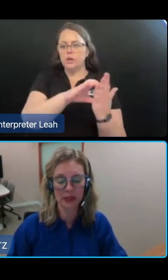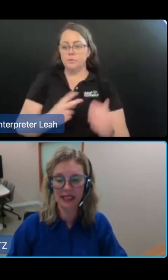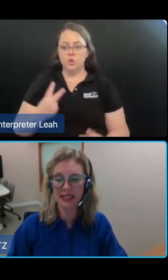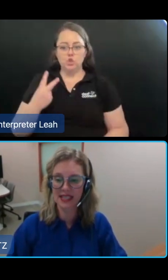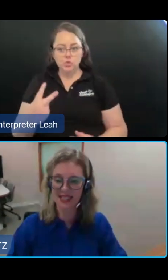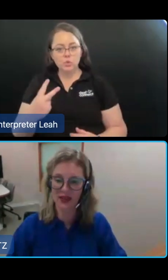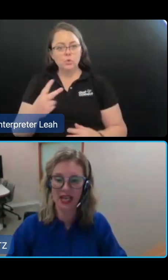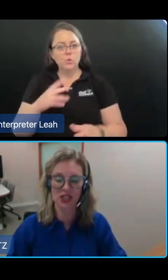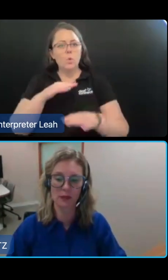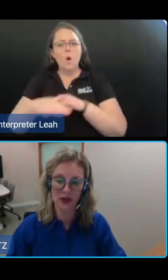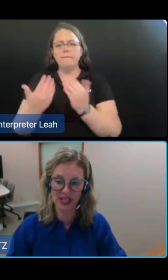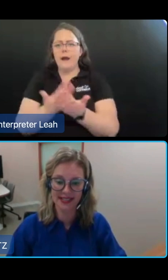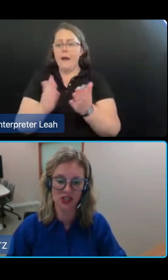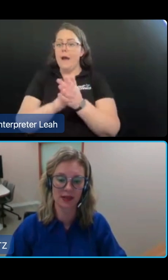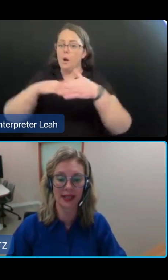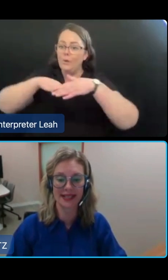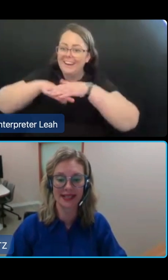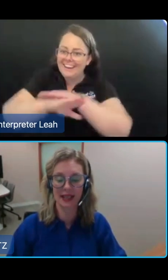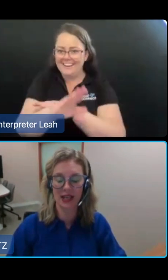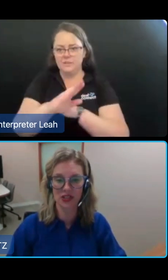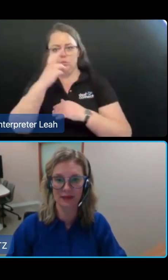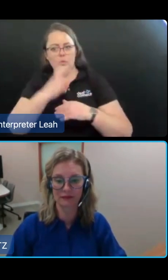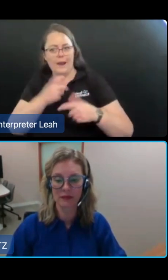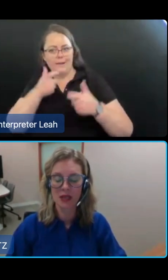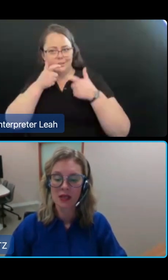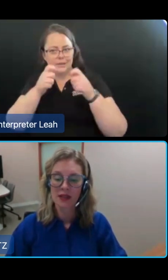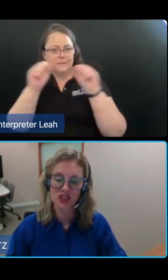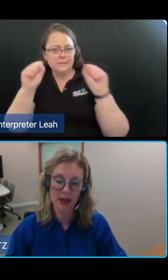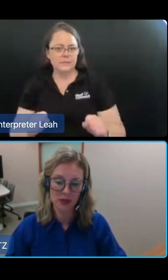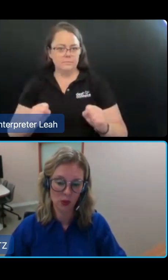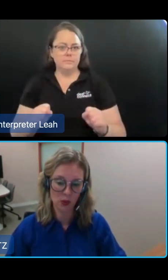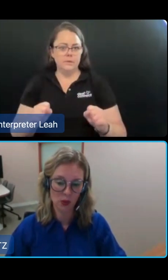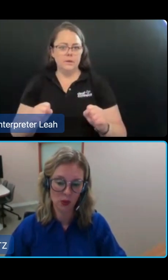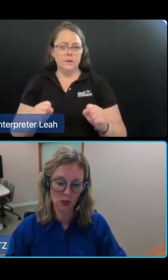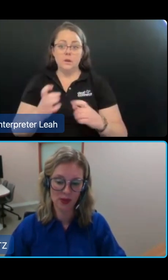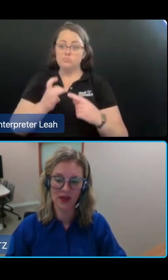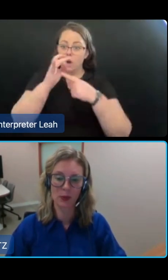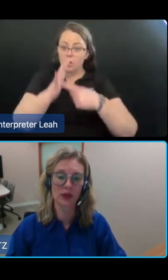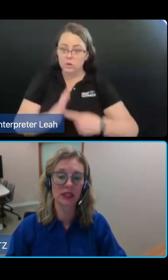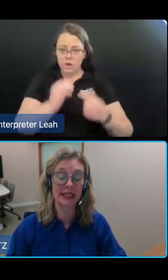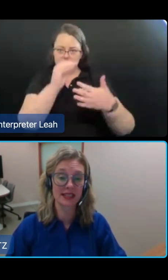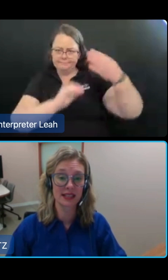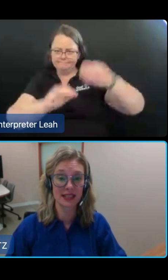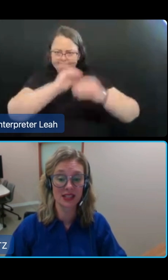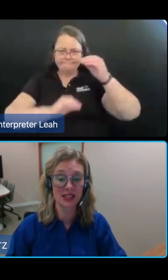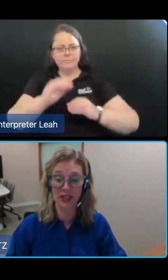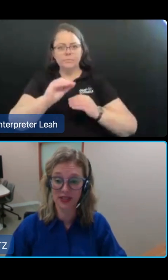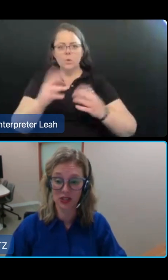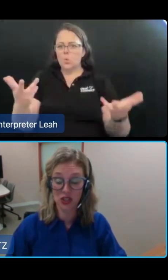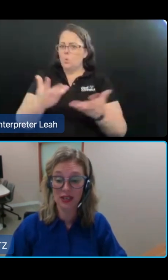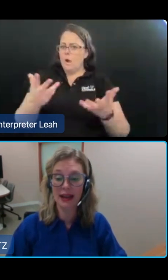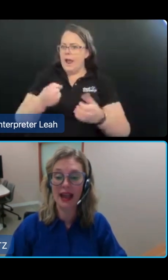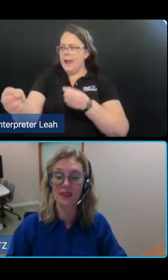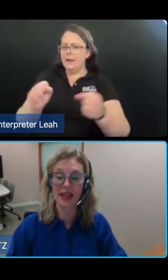eligibility, classification, prioritisation, and place allocation. This chapter also provides important links to the Australian